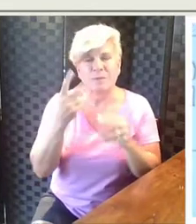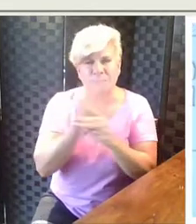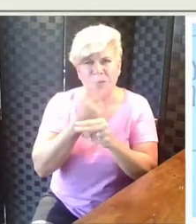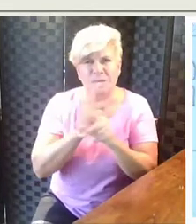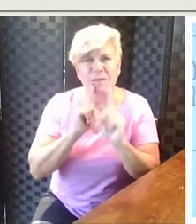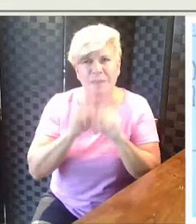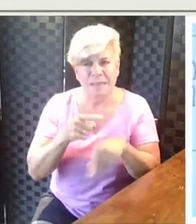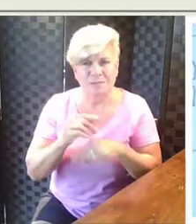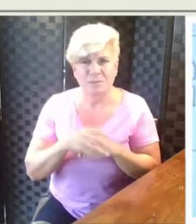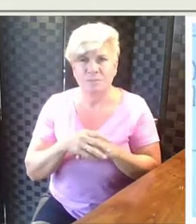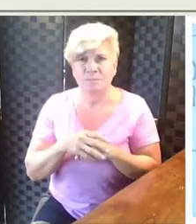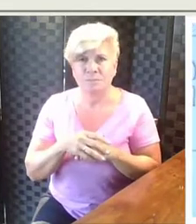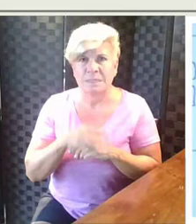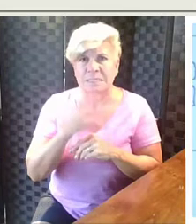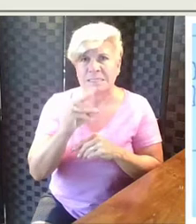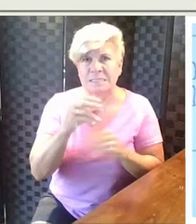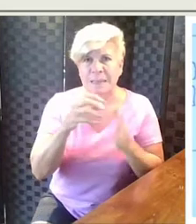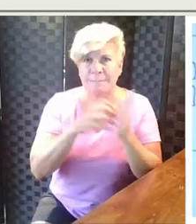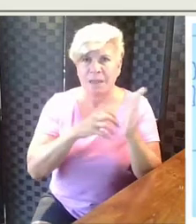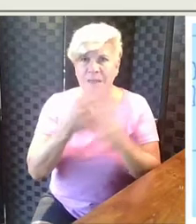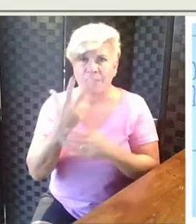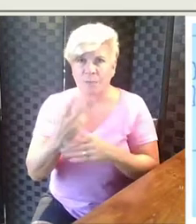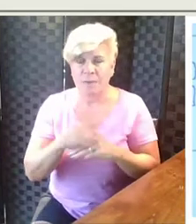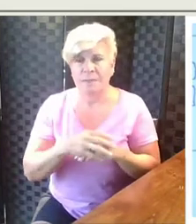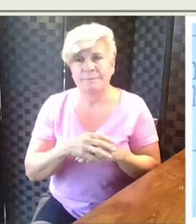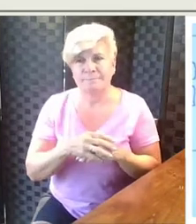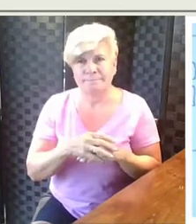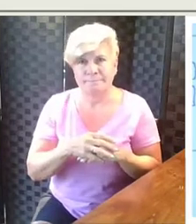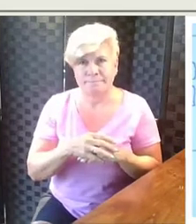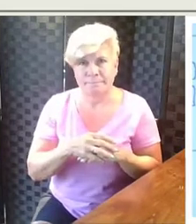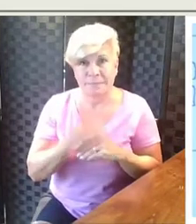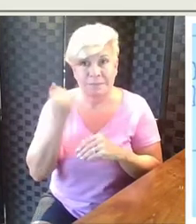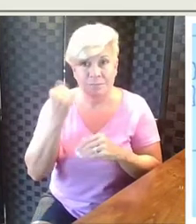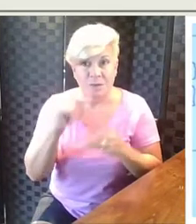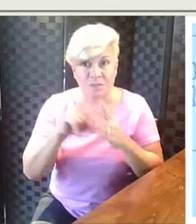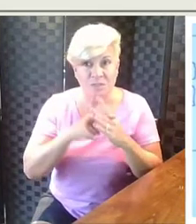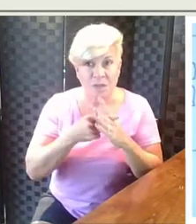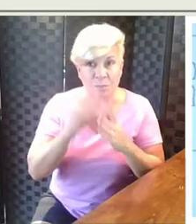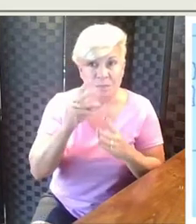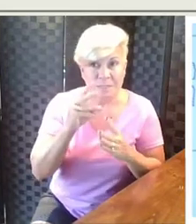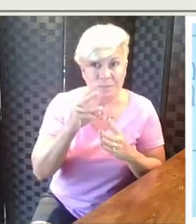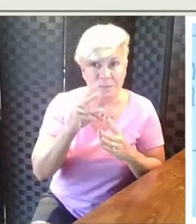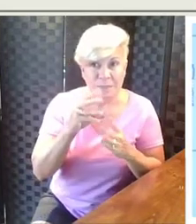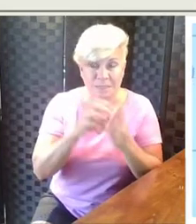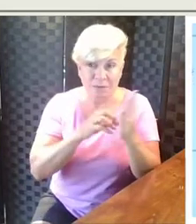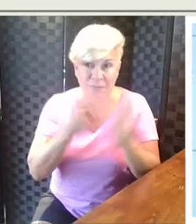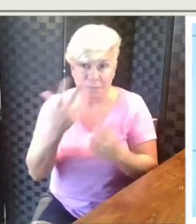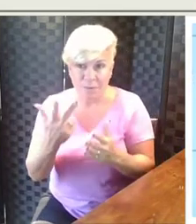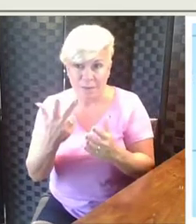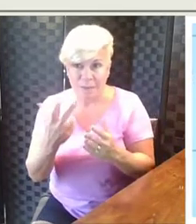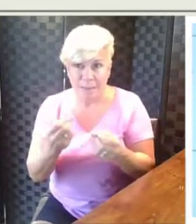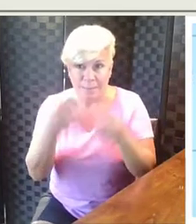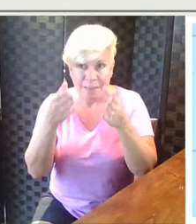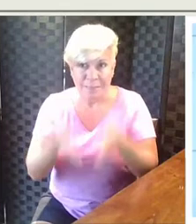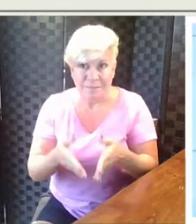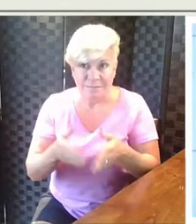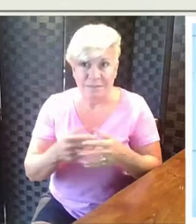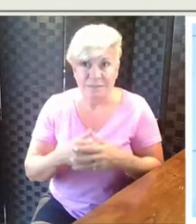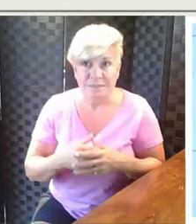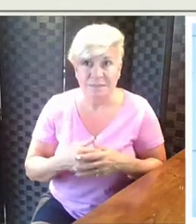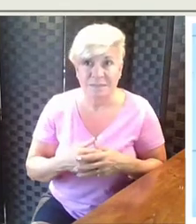answer. So sixteen minus three. If I start with sixteen and I take away three, what would that be?